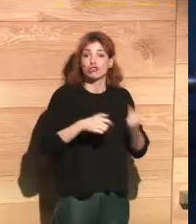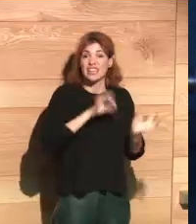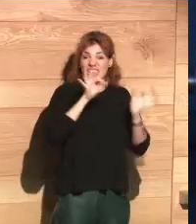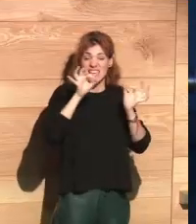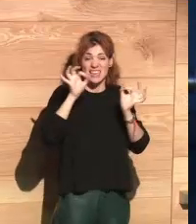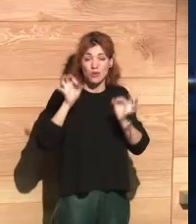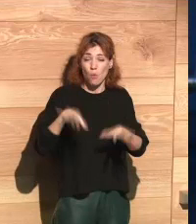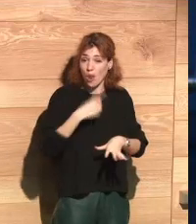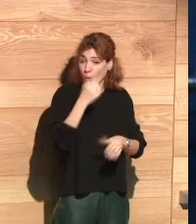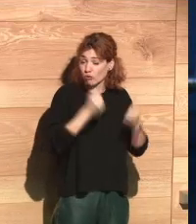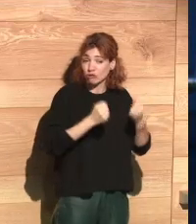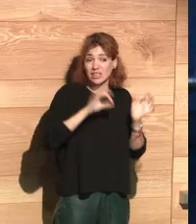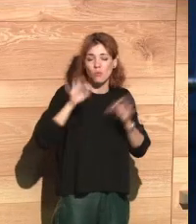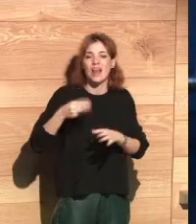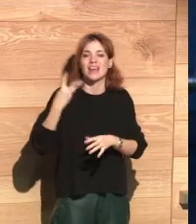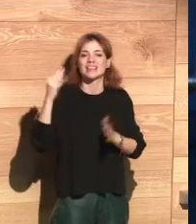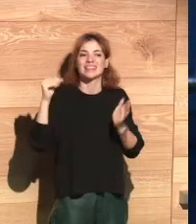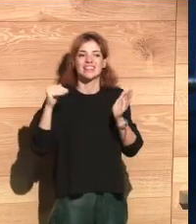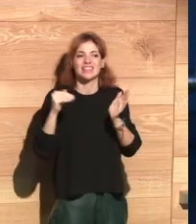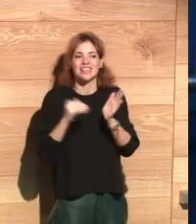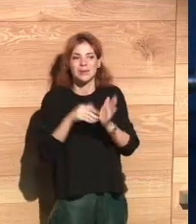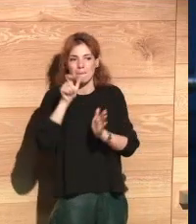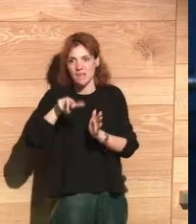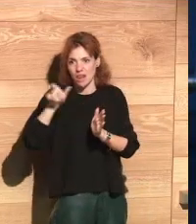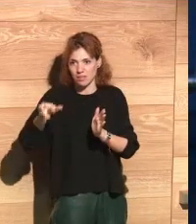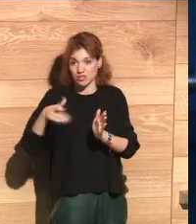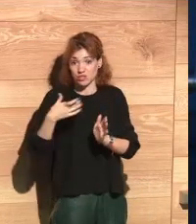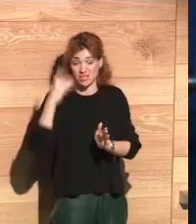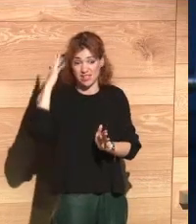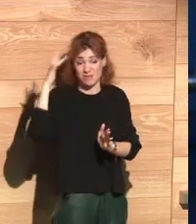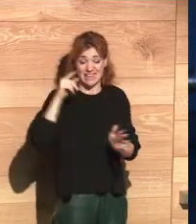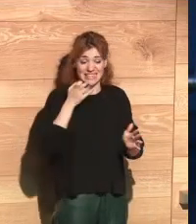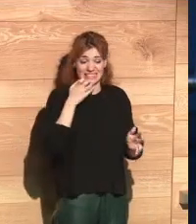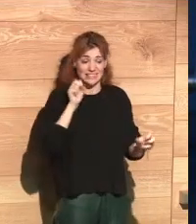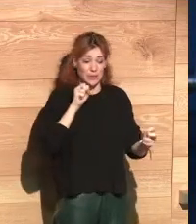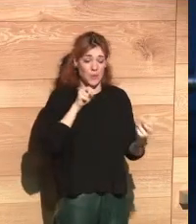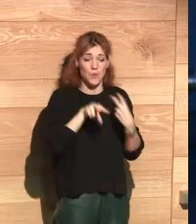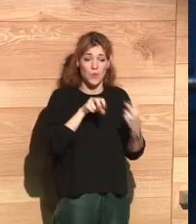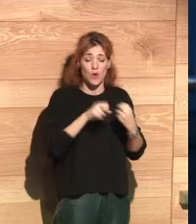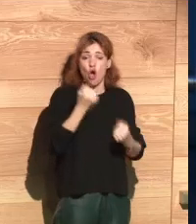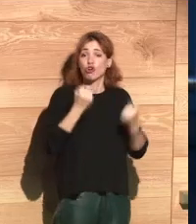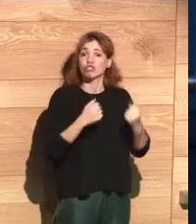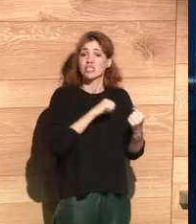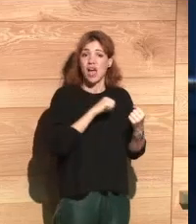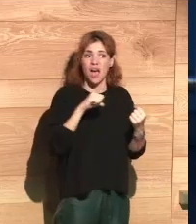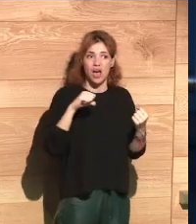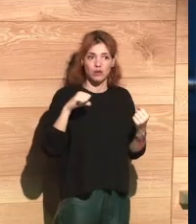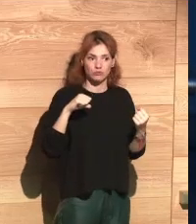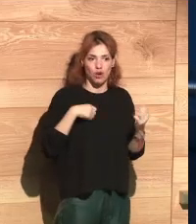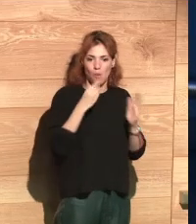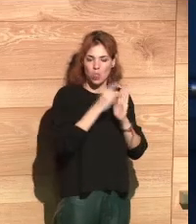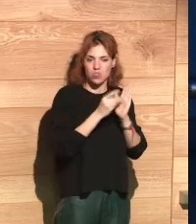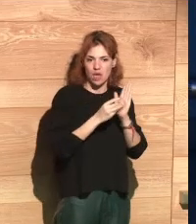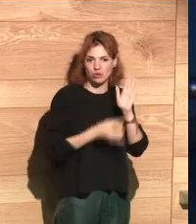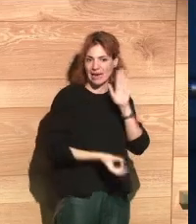generate just by themselves as many data as 3,000 people. So imagine the amount of data when the